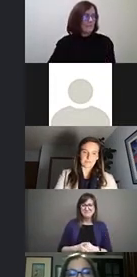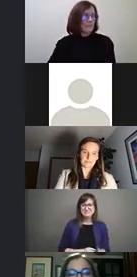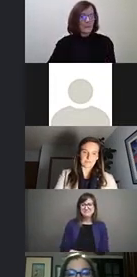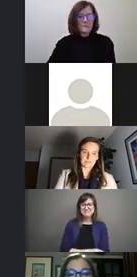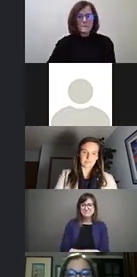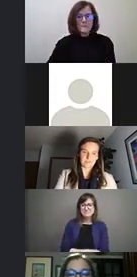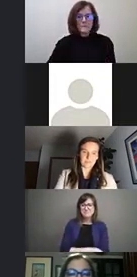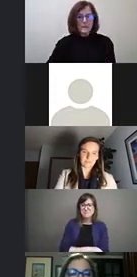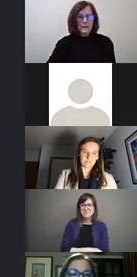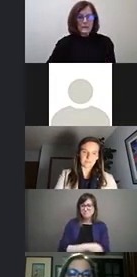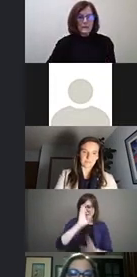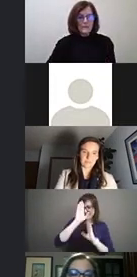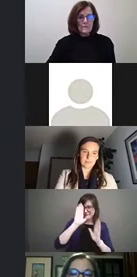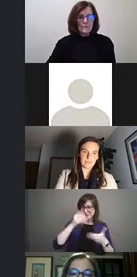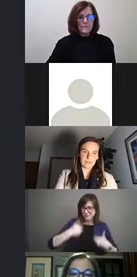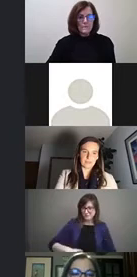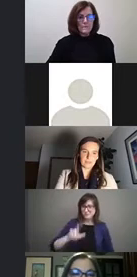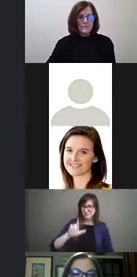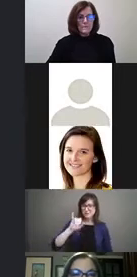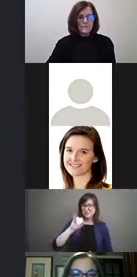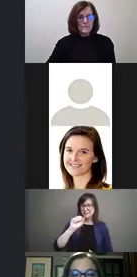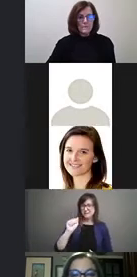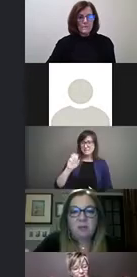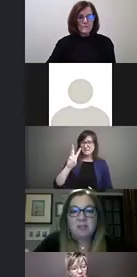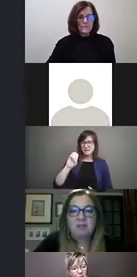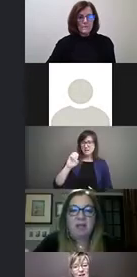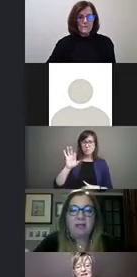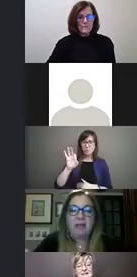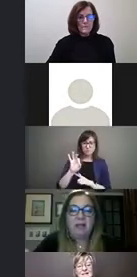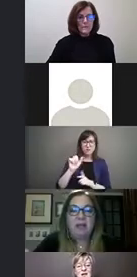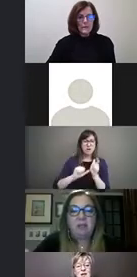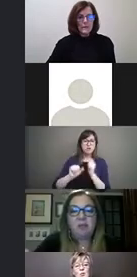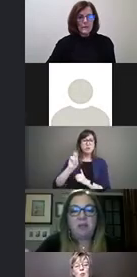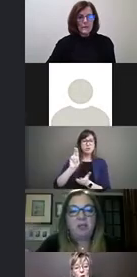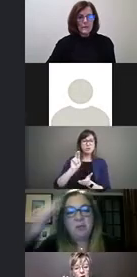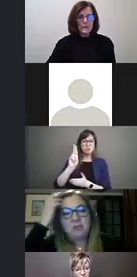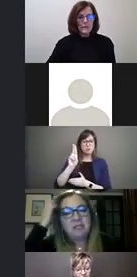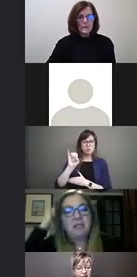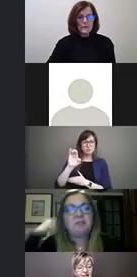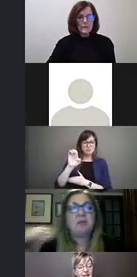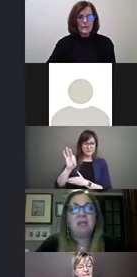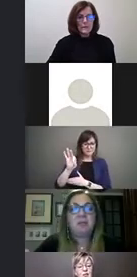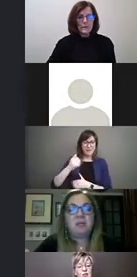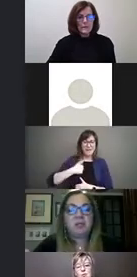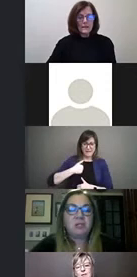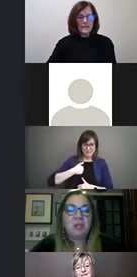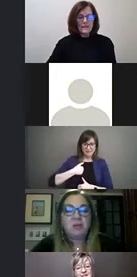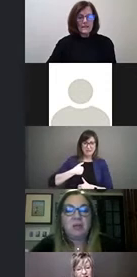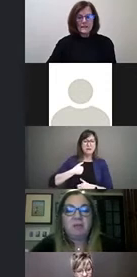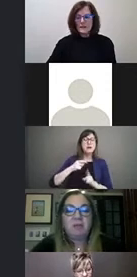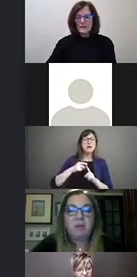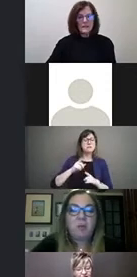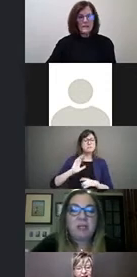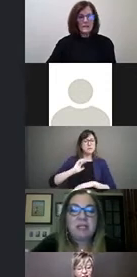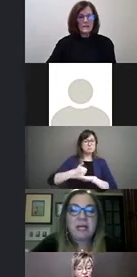Hi, everyone. I am Lisa Wolf. I'm with UNICEF Canada. And I'm joining you tonight from the traditional territory